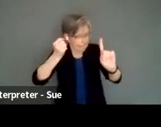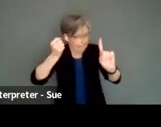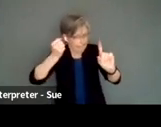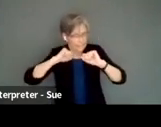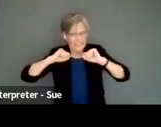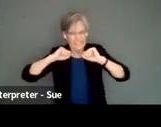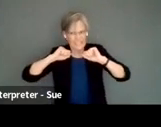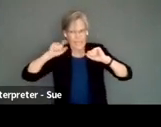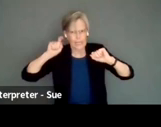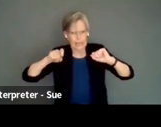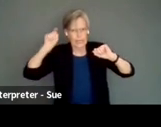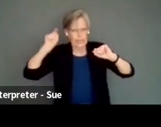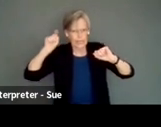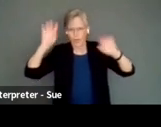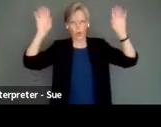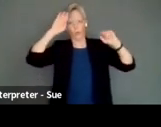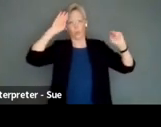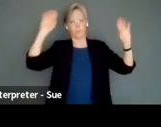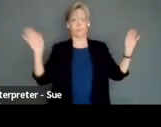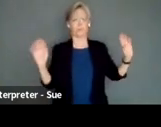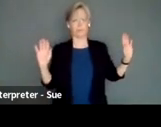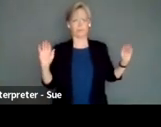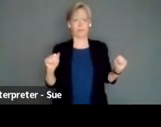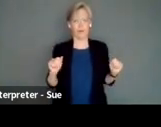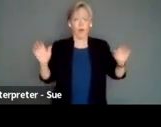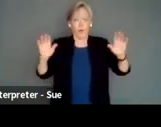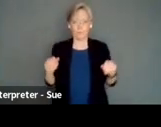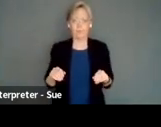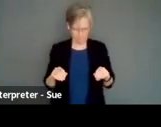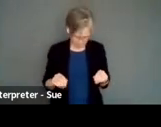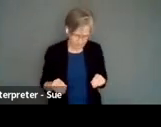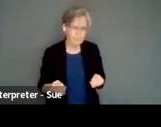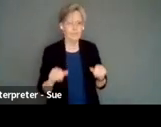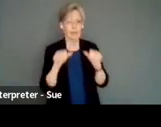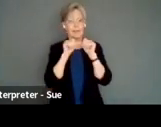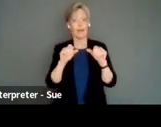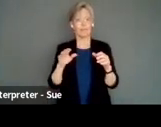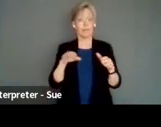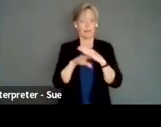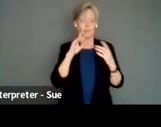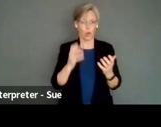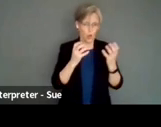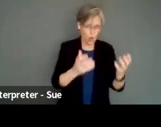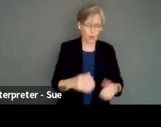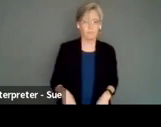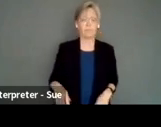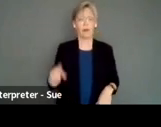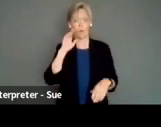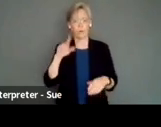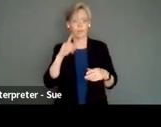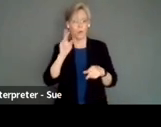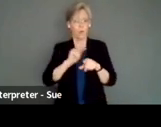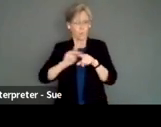Oh, click on the slide. Oops, sorry. There you go. So we'll continue access for audiences, then we'll look at access for professional